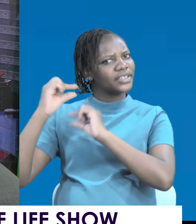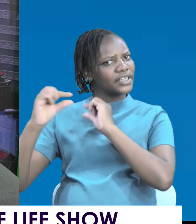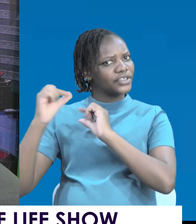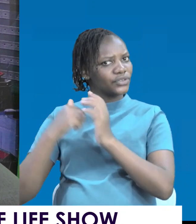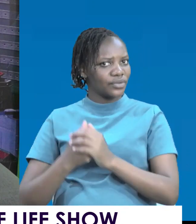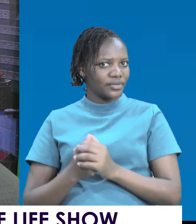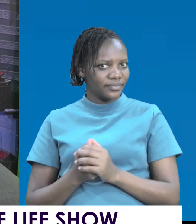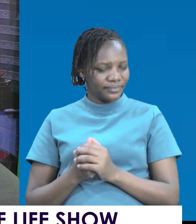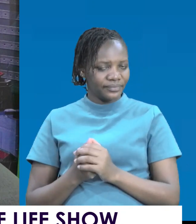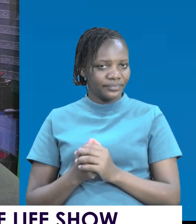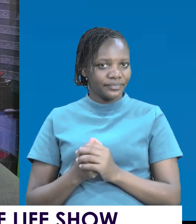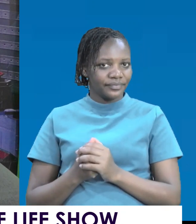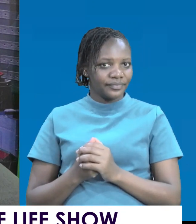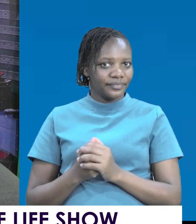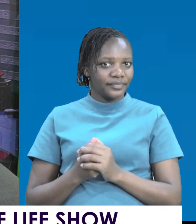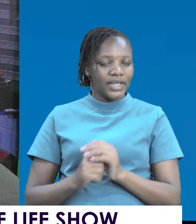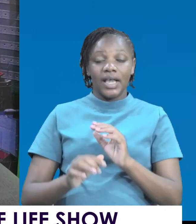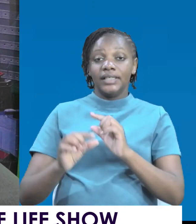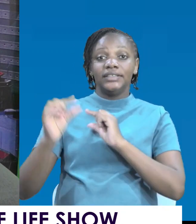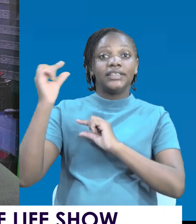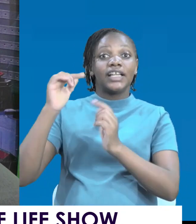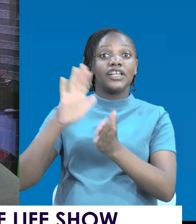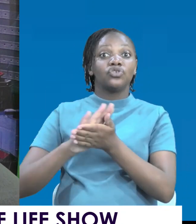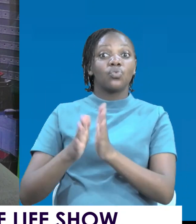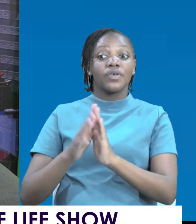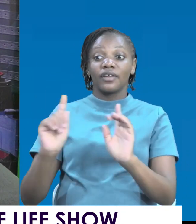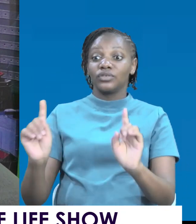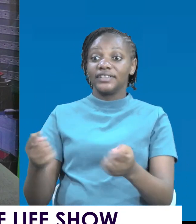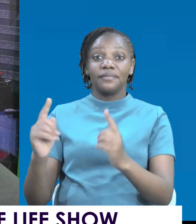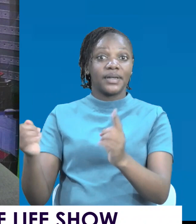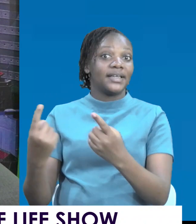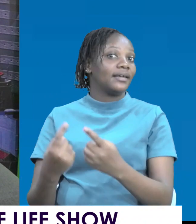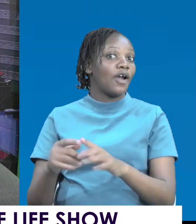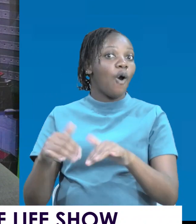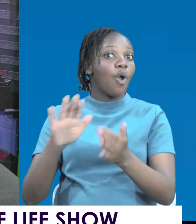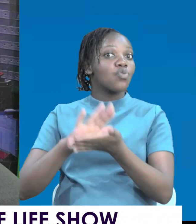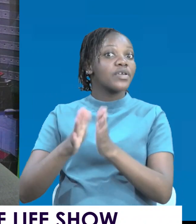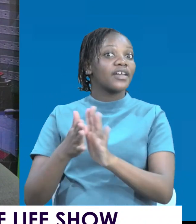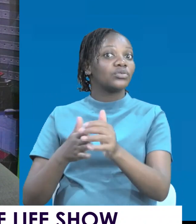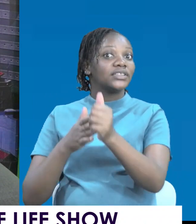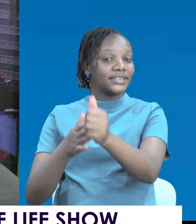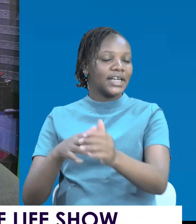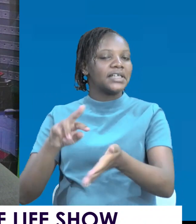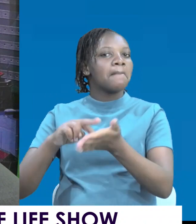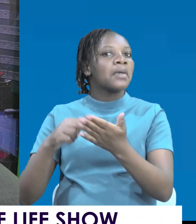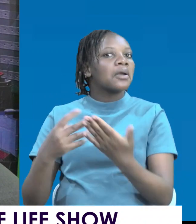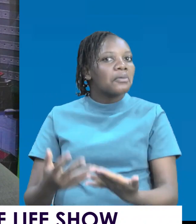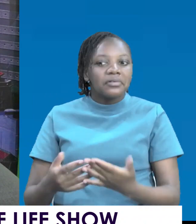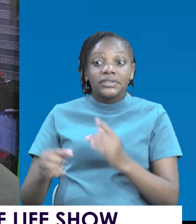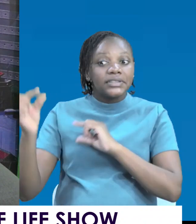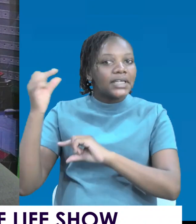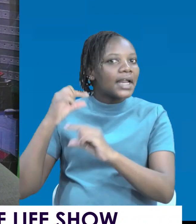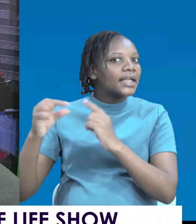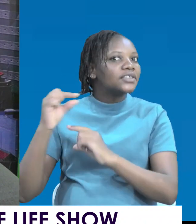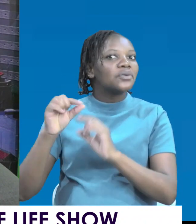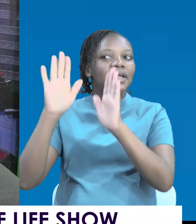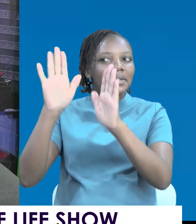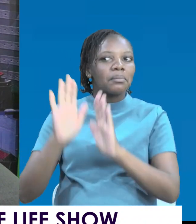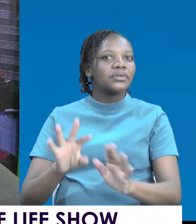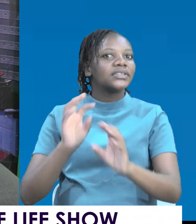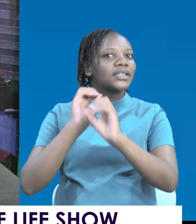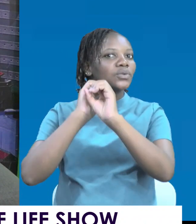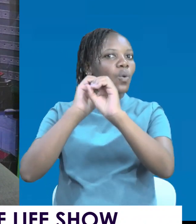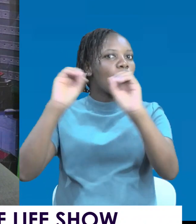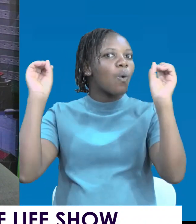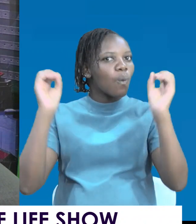without shepherding. A generation without leadership. It is an empty generation. You know, a